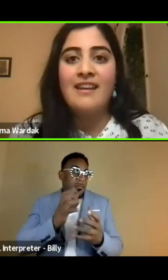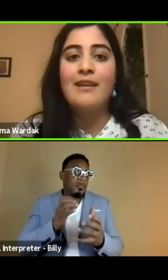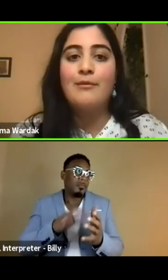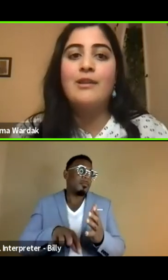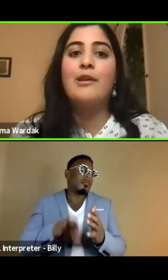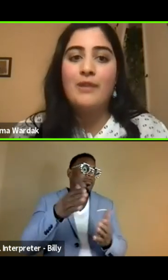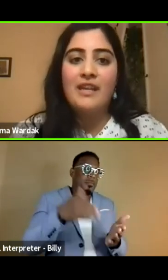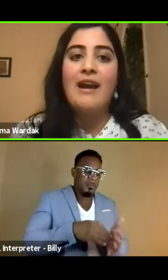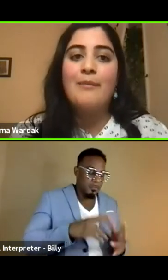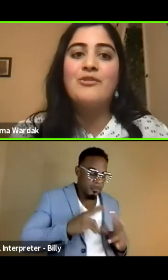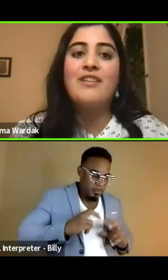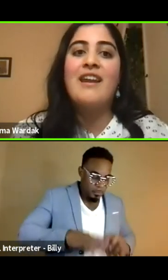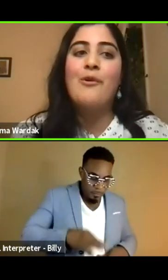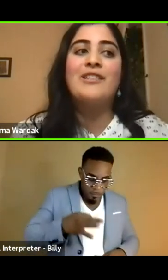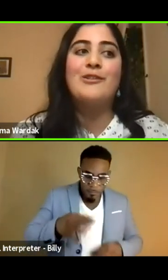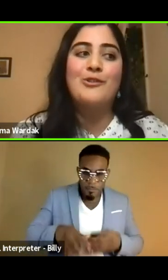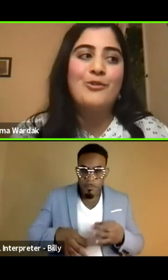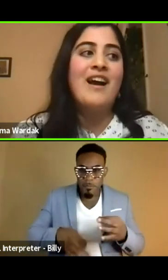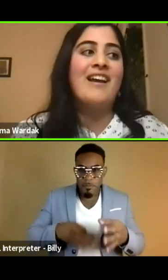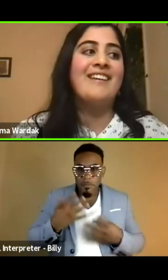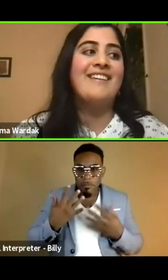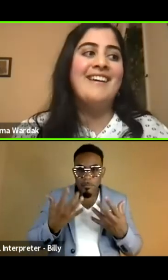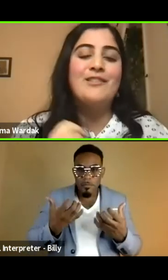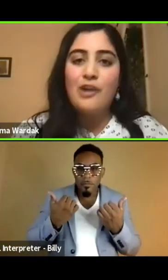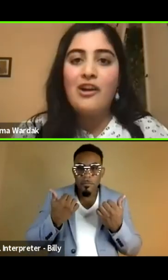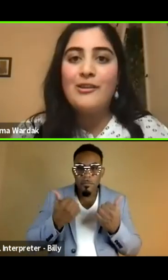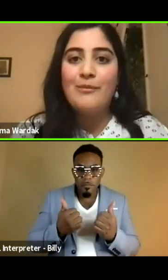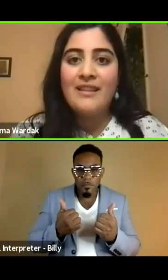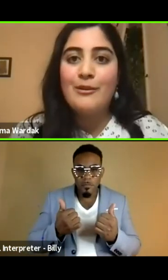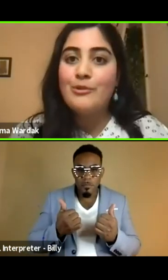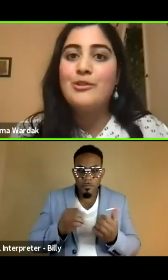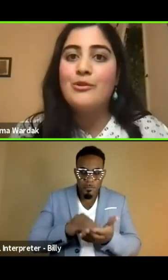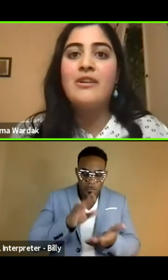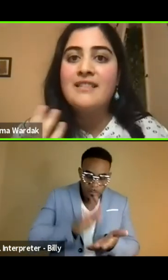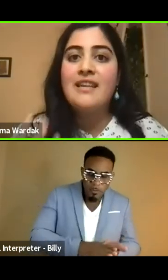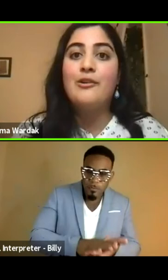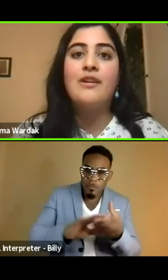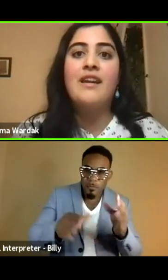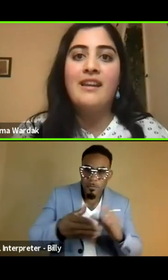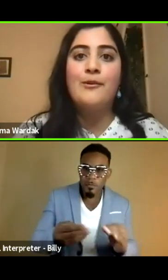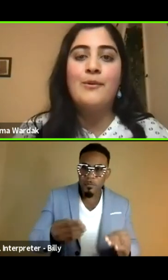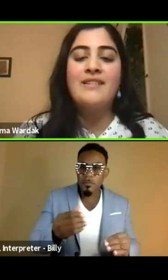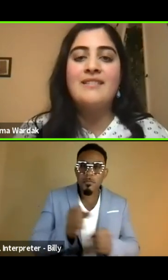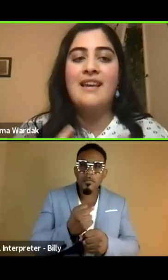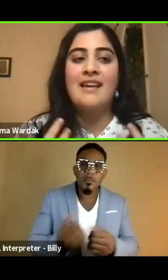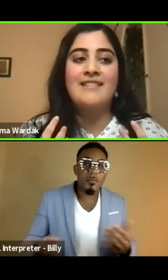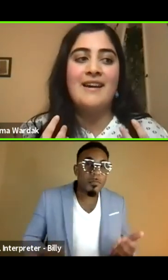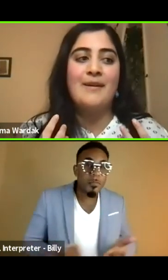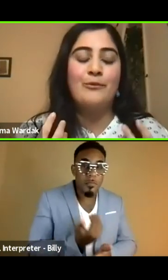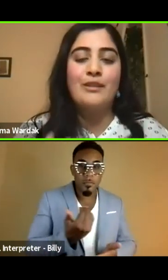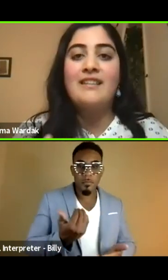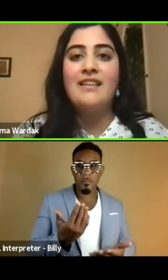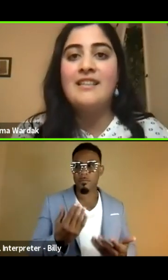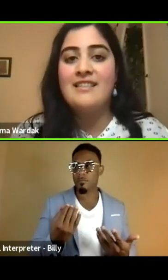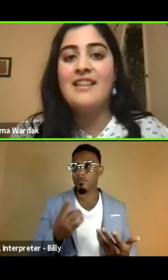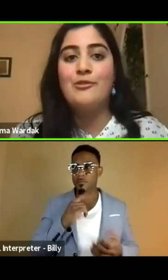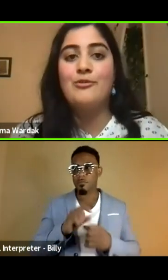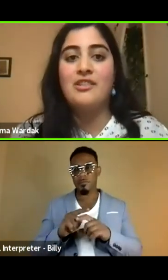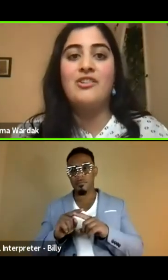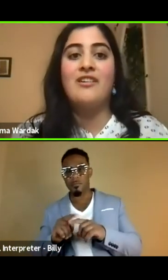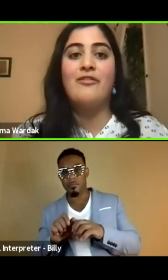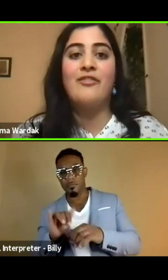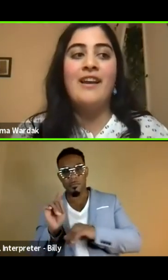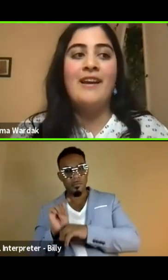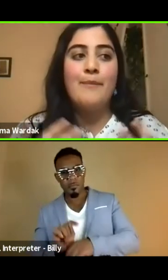to find that again. I really want to recapture that. I want to try and document those stories and create new ones and, um, really lean into